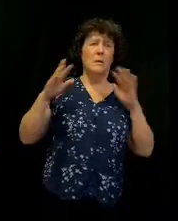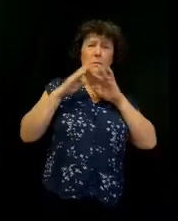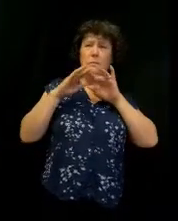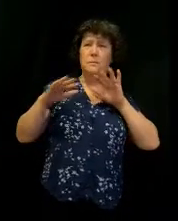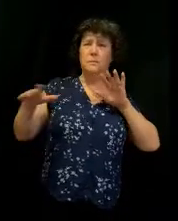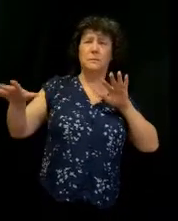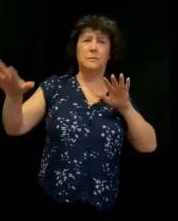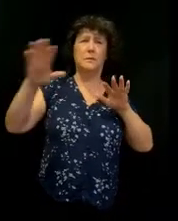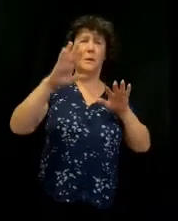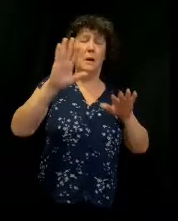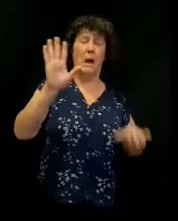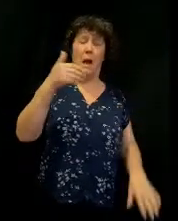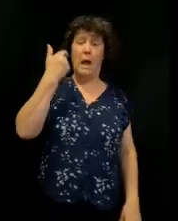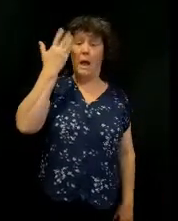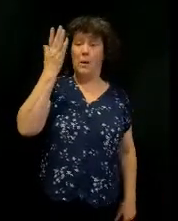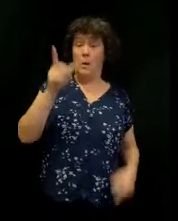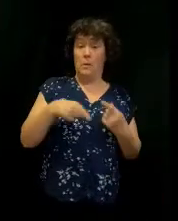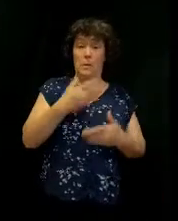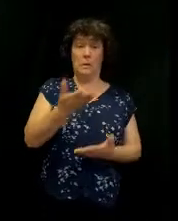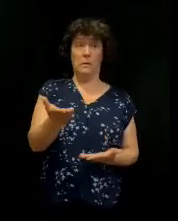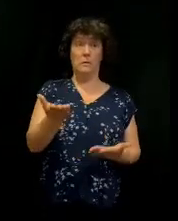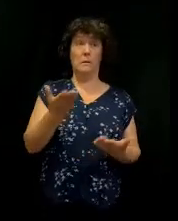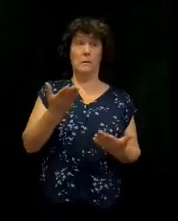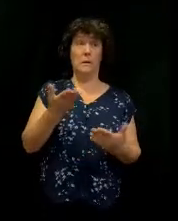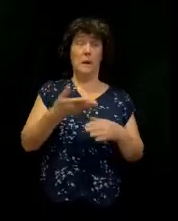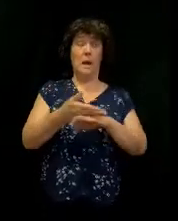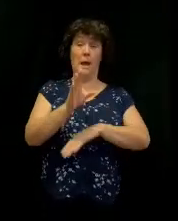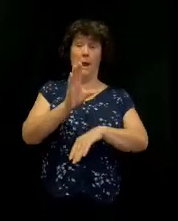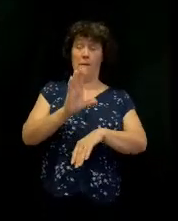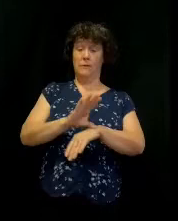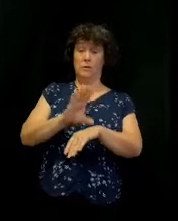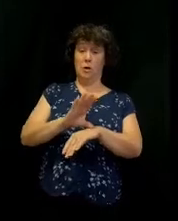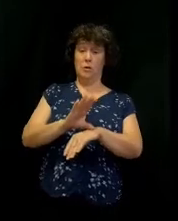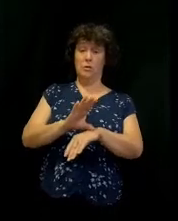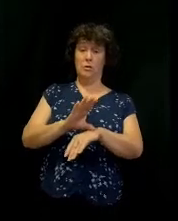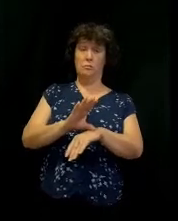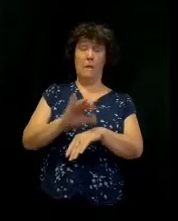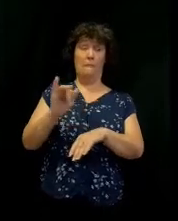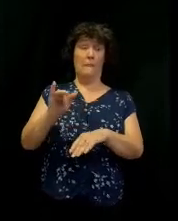I don't know about you, but that's a church service I want to be a part of right there.